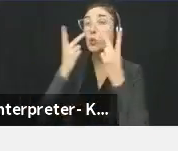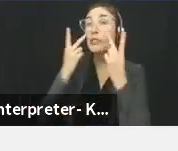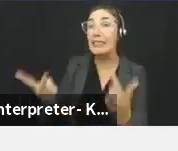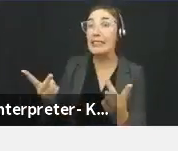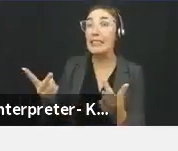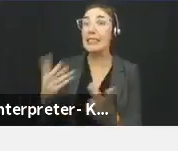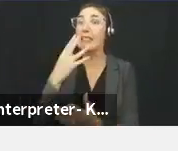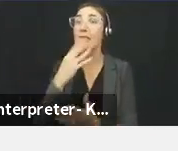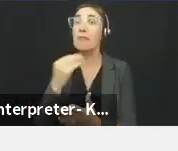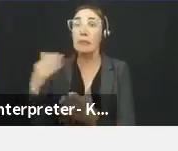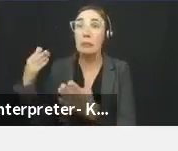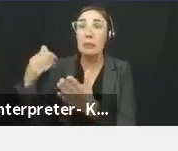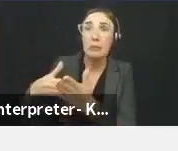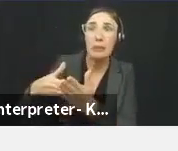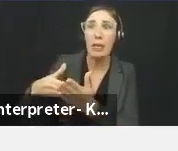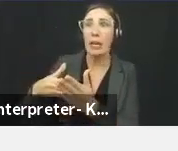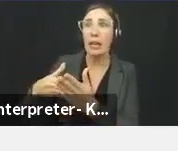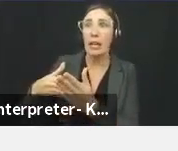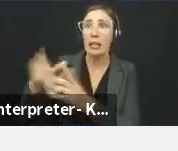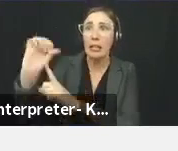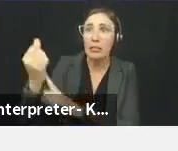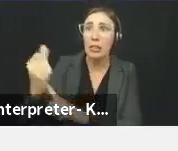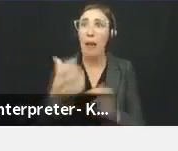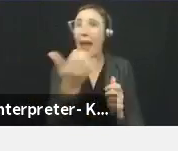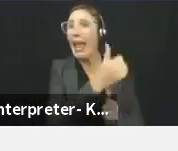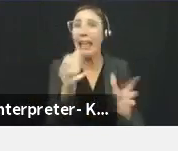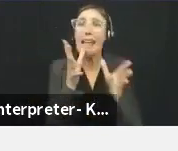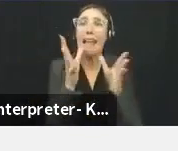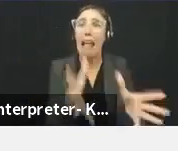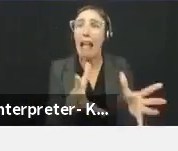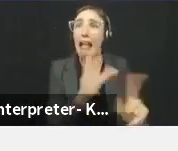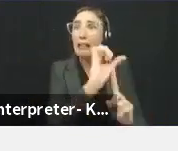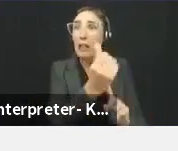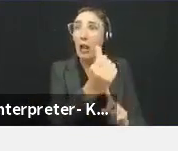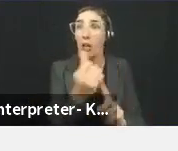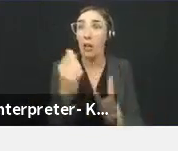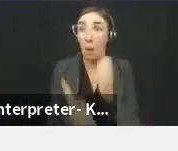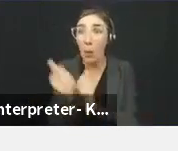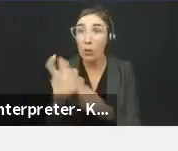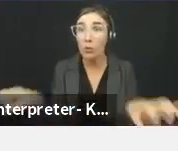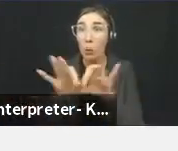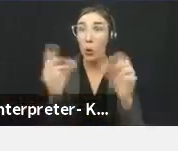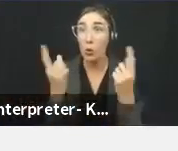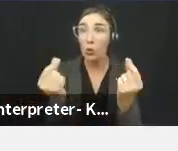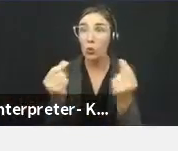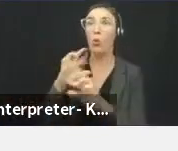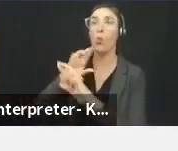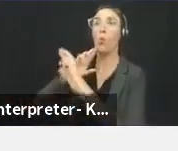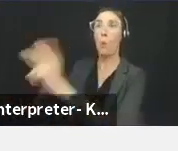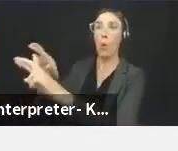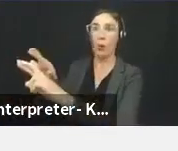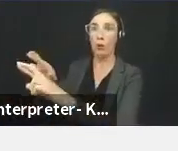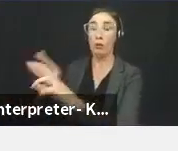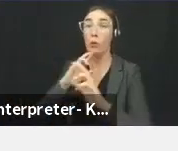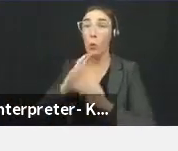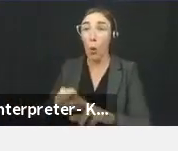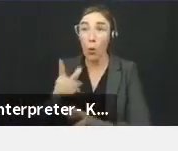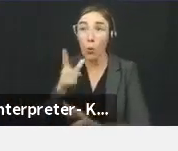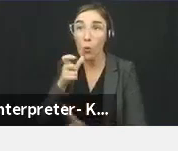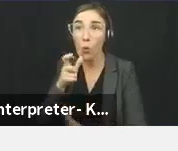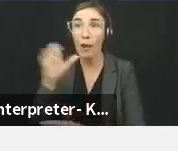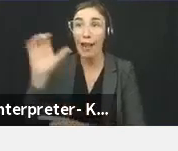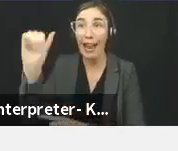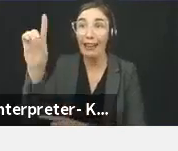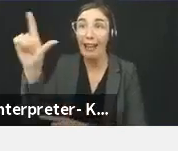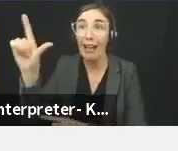incident or any hate incident, the most important thing you can do is to report it. Whether that's to the ADL, to the Human Rights